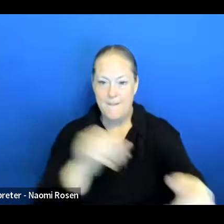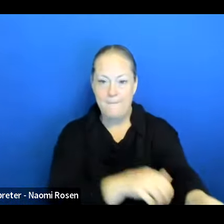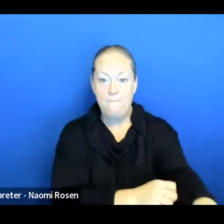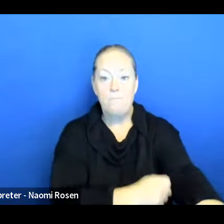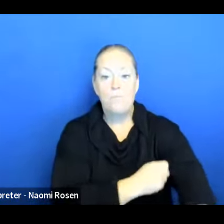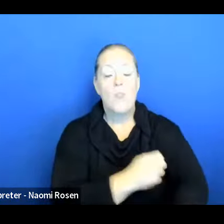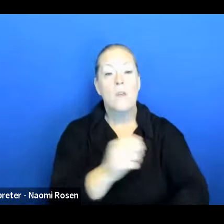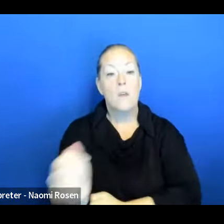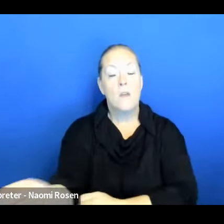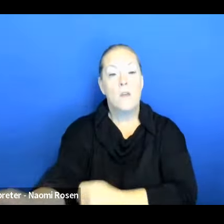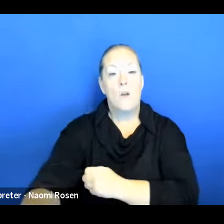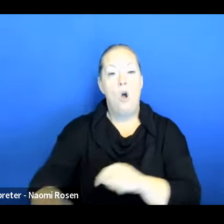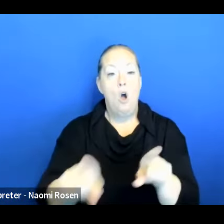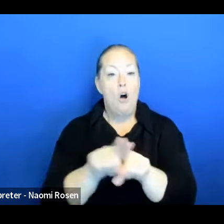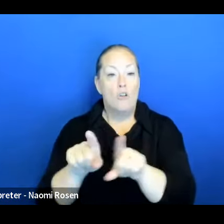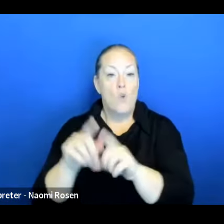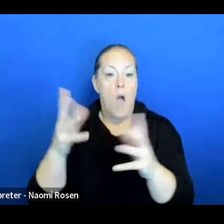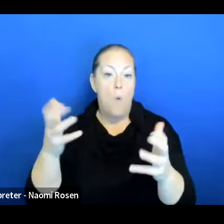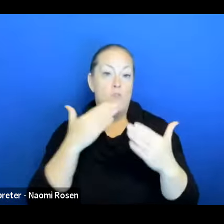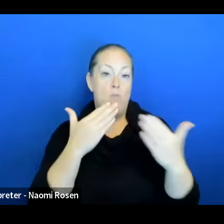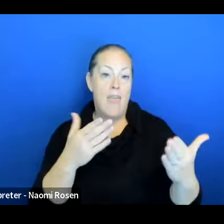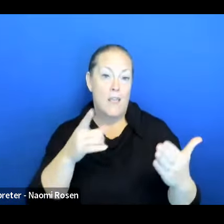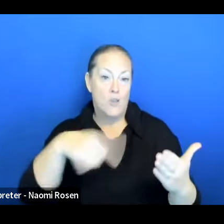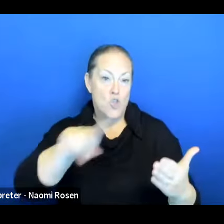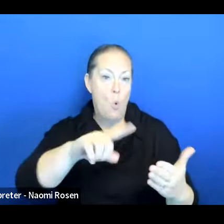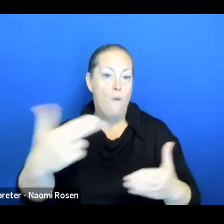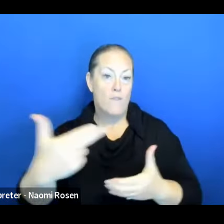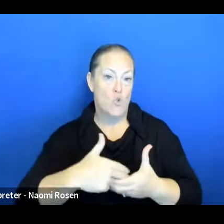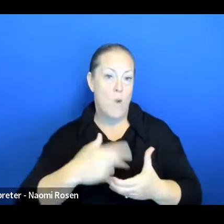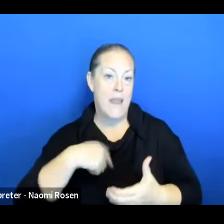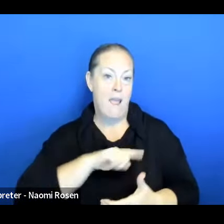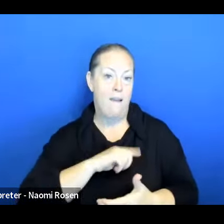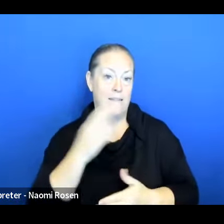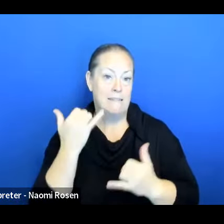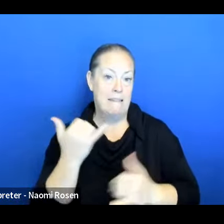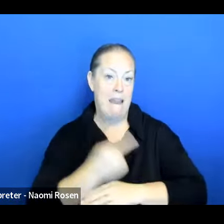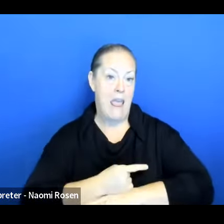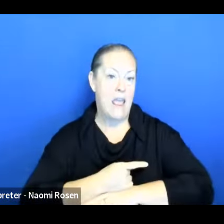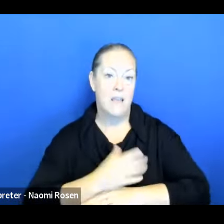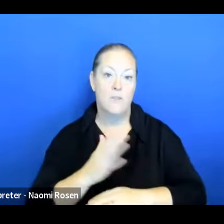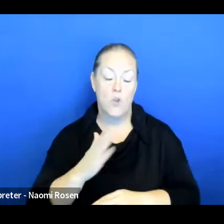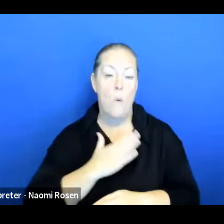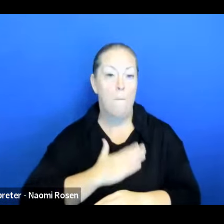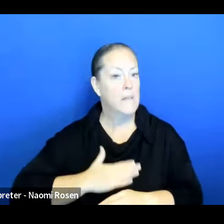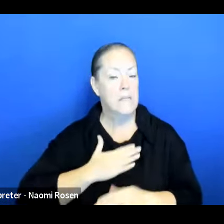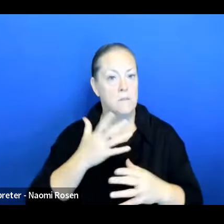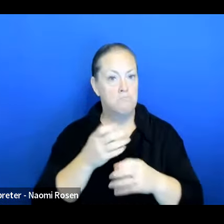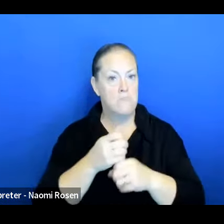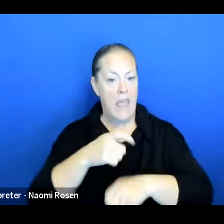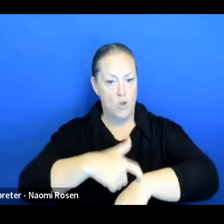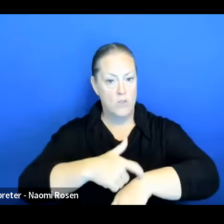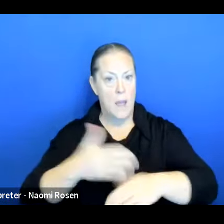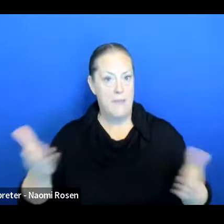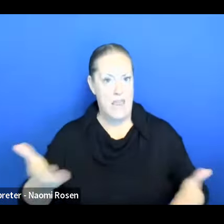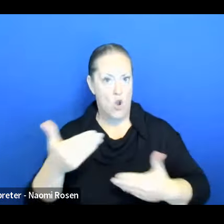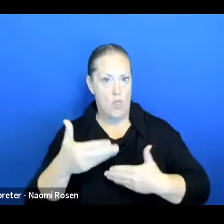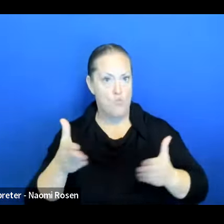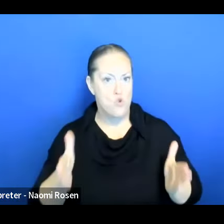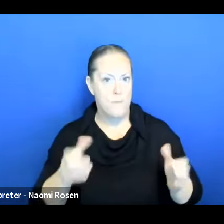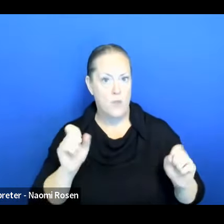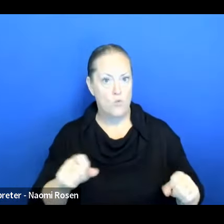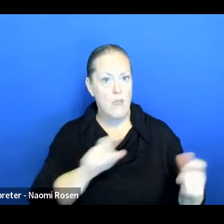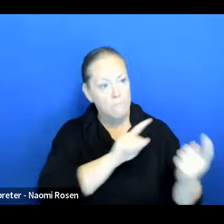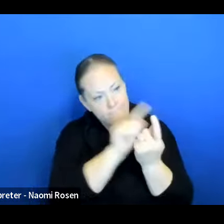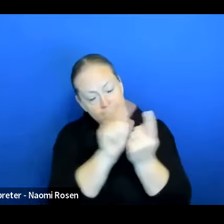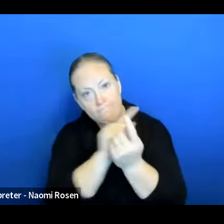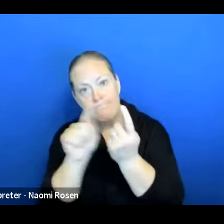And we want to thank you all for joining us today. And so please, you know, take as much time as you need here in the room, and we'll just walk